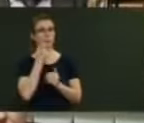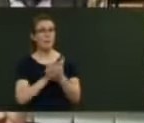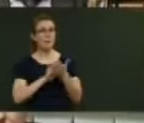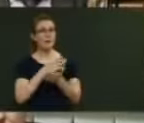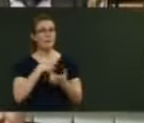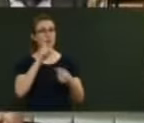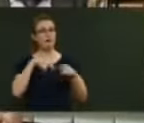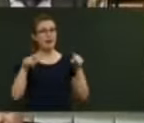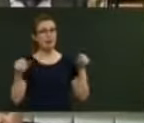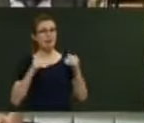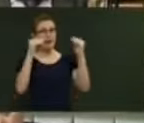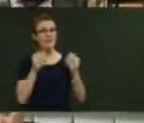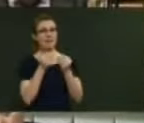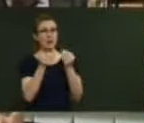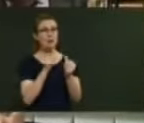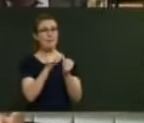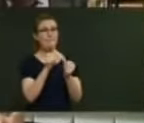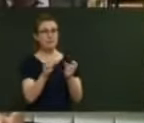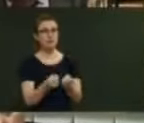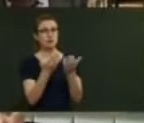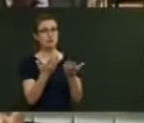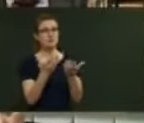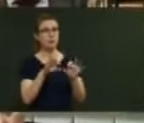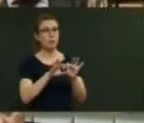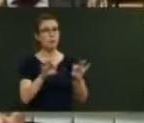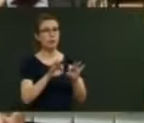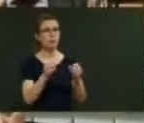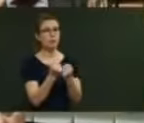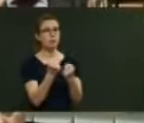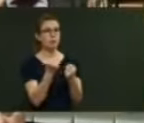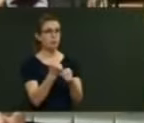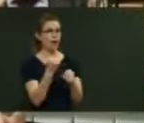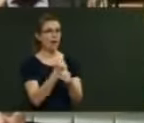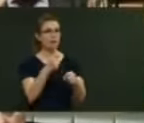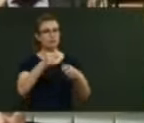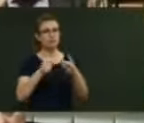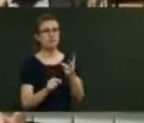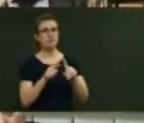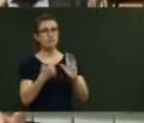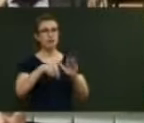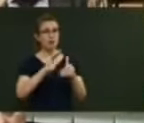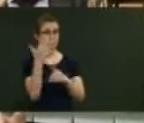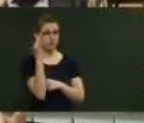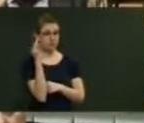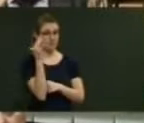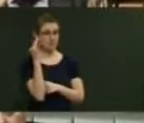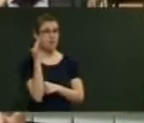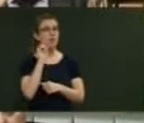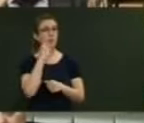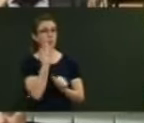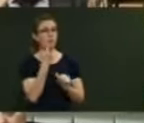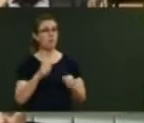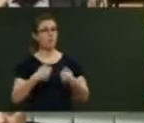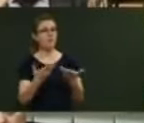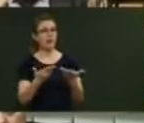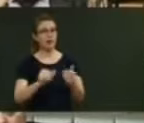from tree species such as eucalyptus, douglas fir and cypresses that provide an alternative to our predominant tree